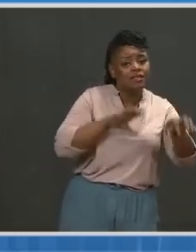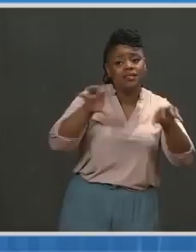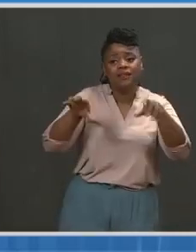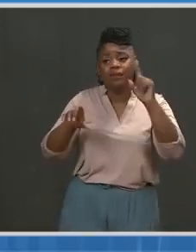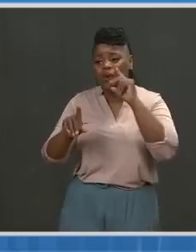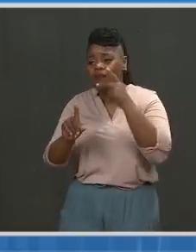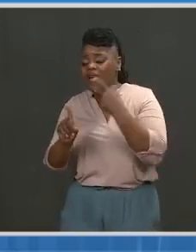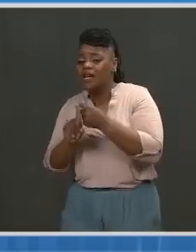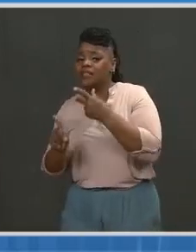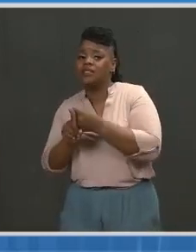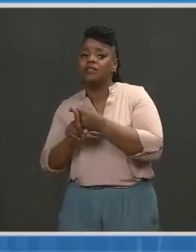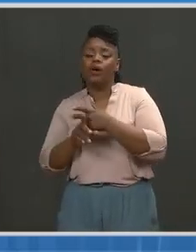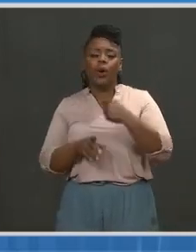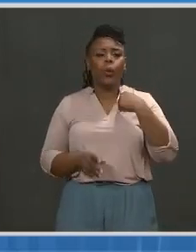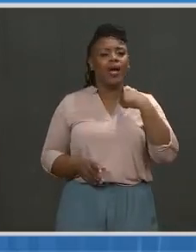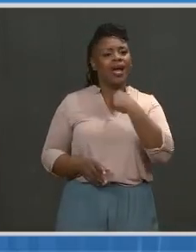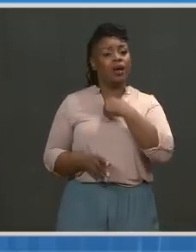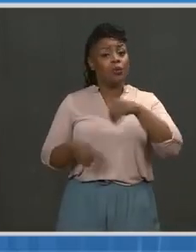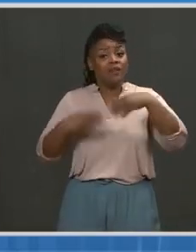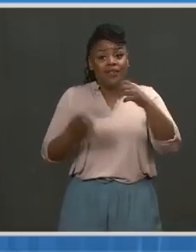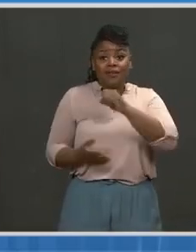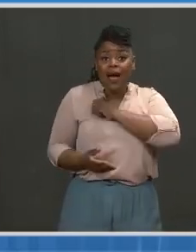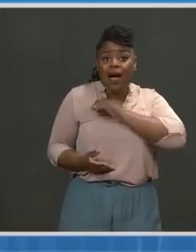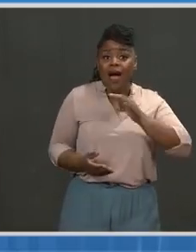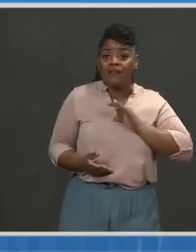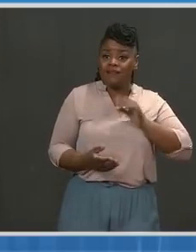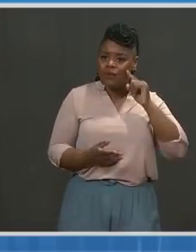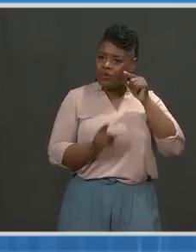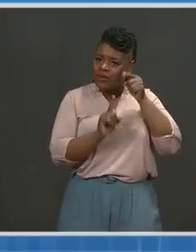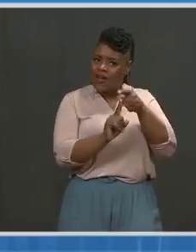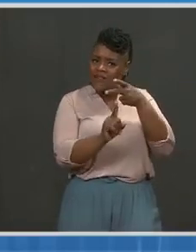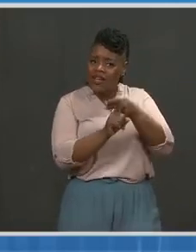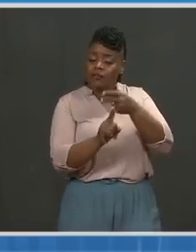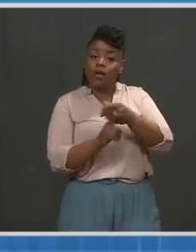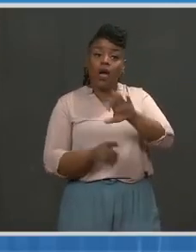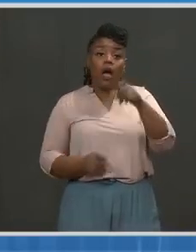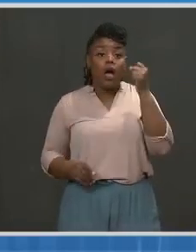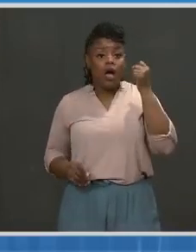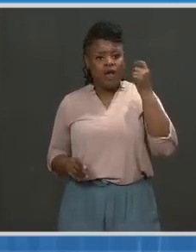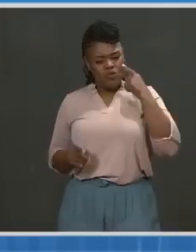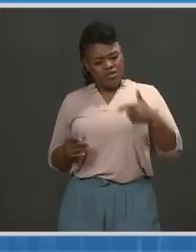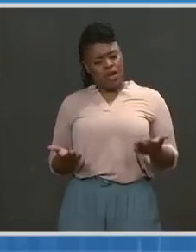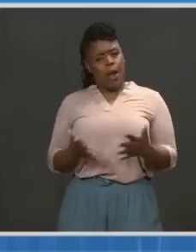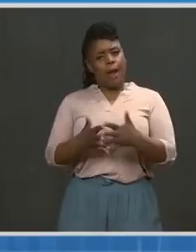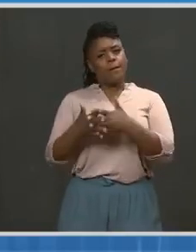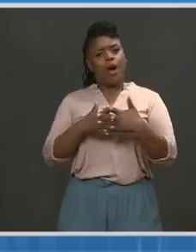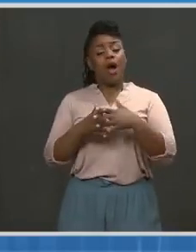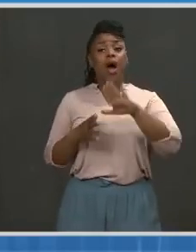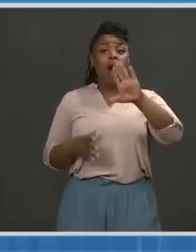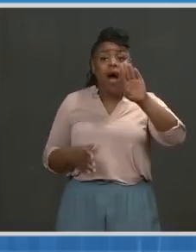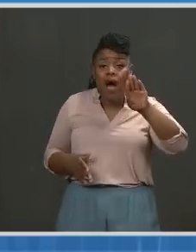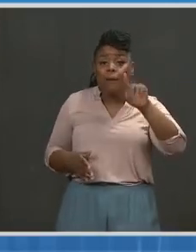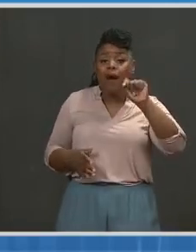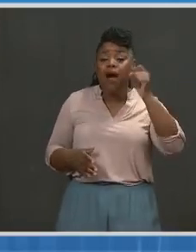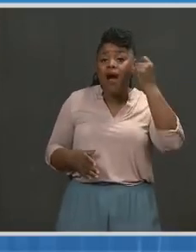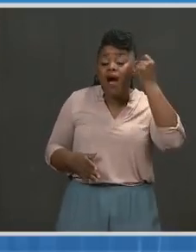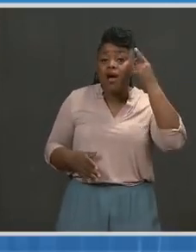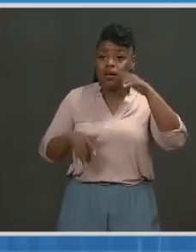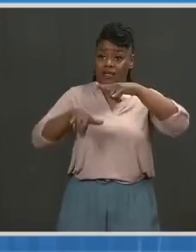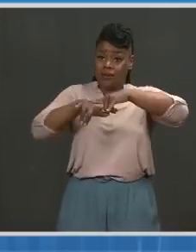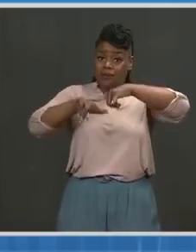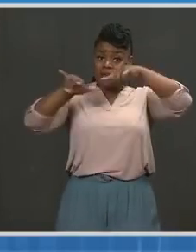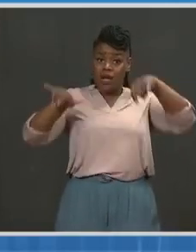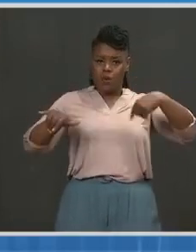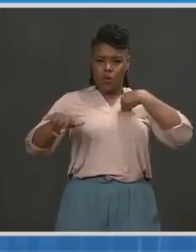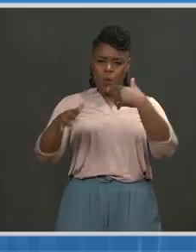time, as Dr. Fauci, I think, will go into, we've also made it a priority to say that we must return to global